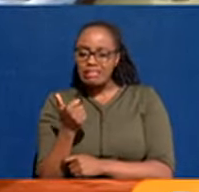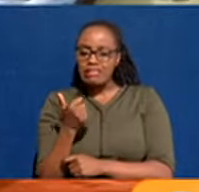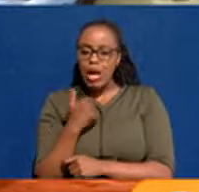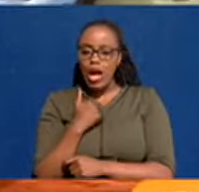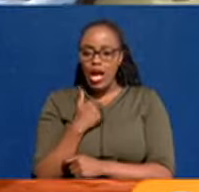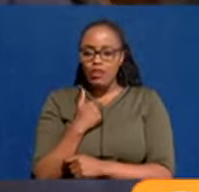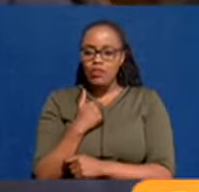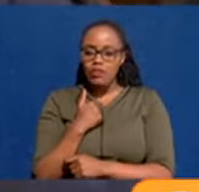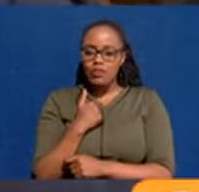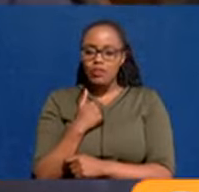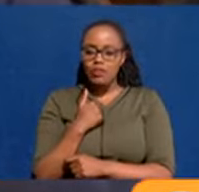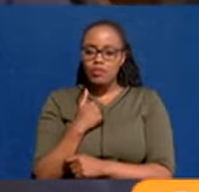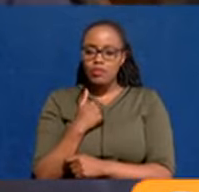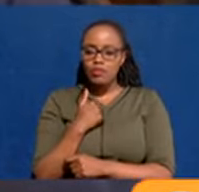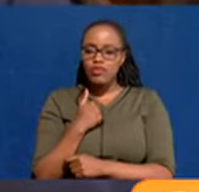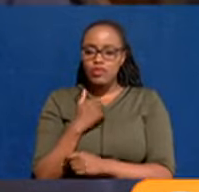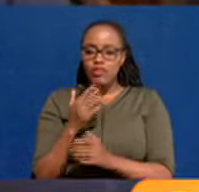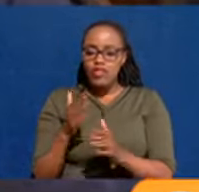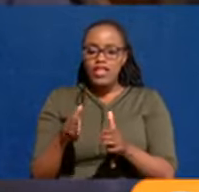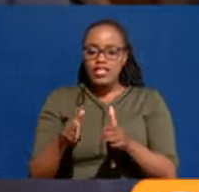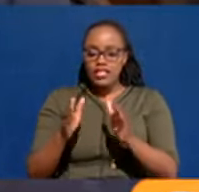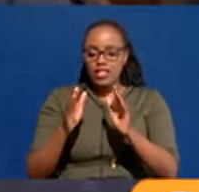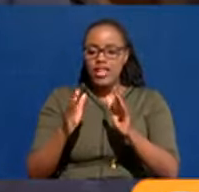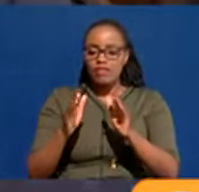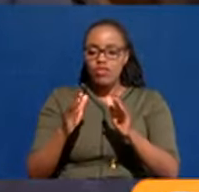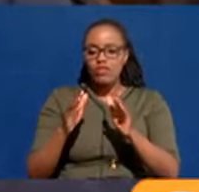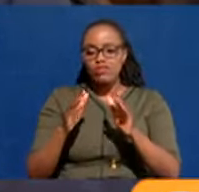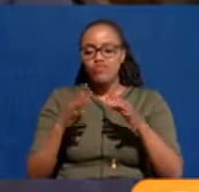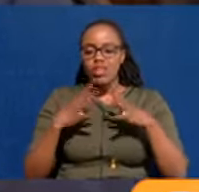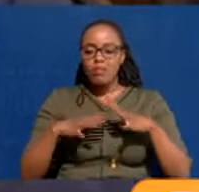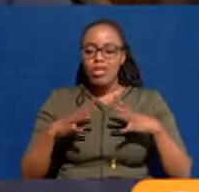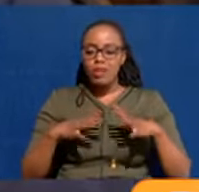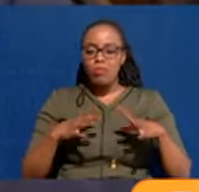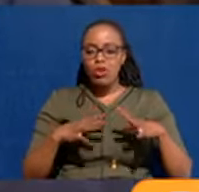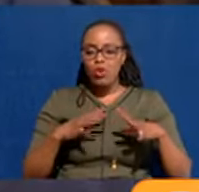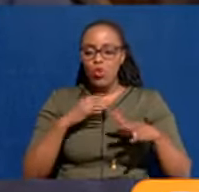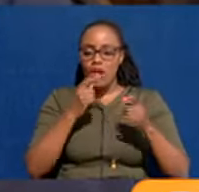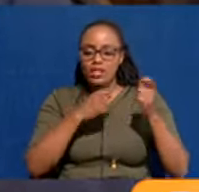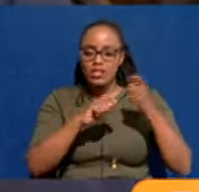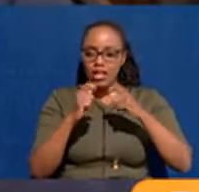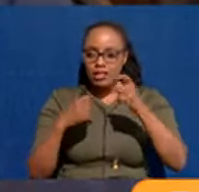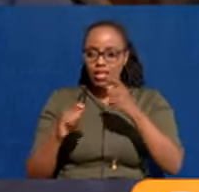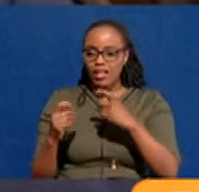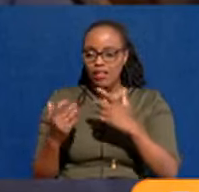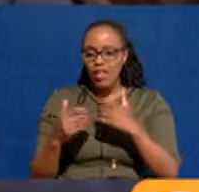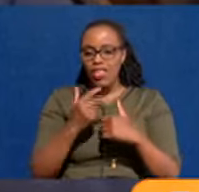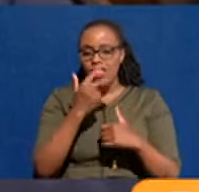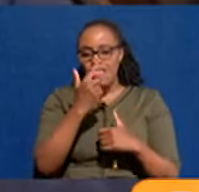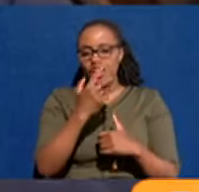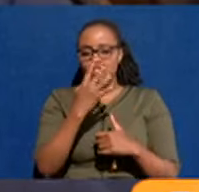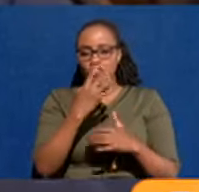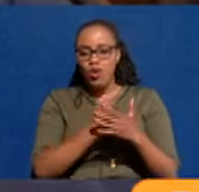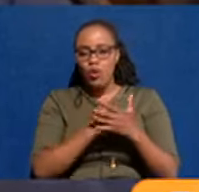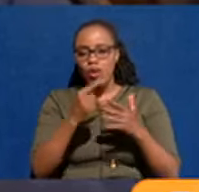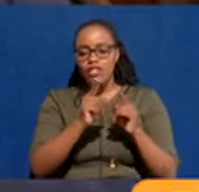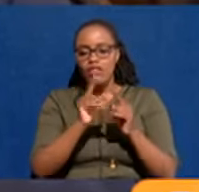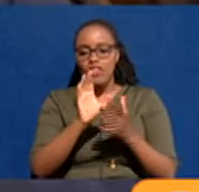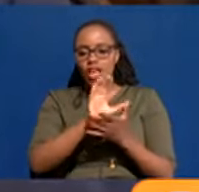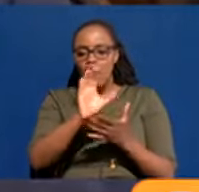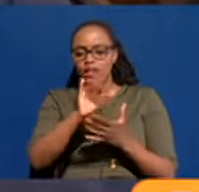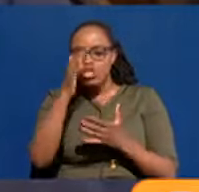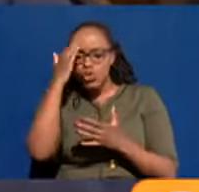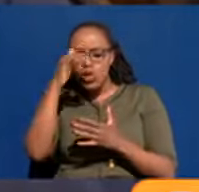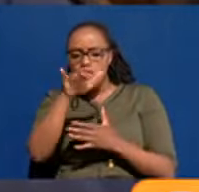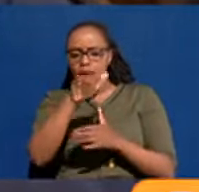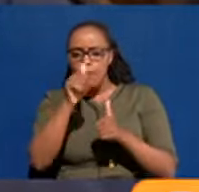street trading people should be there in another three, four weeks in terms of location in some of the places.